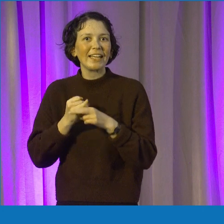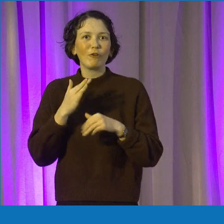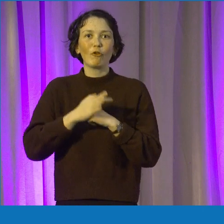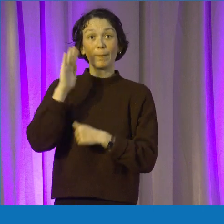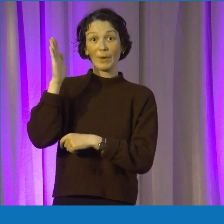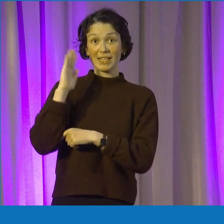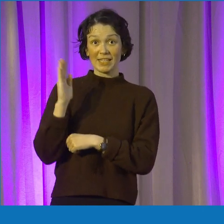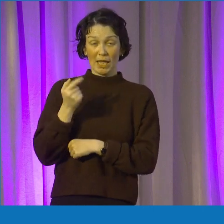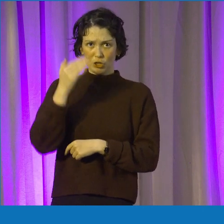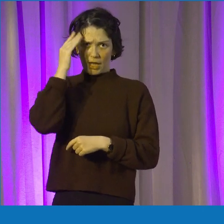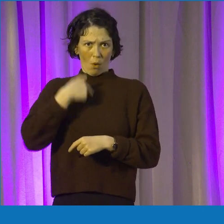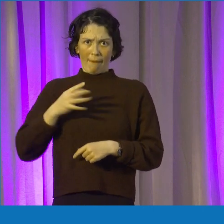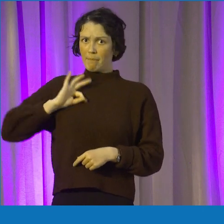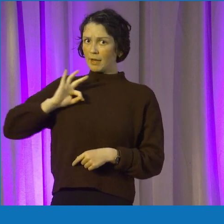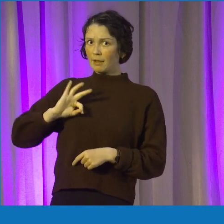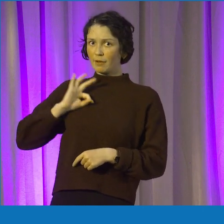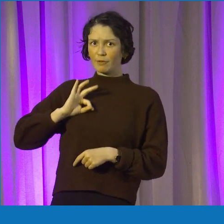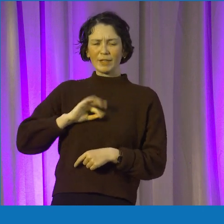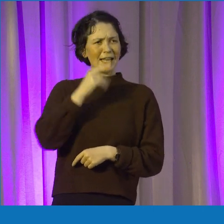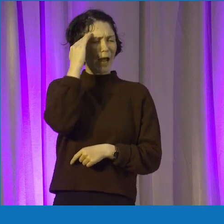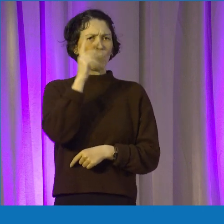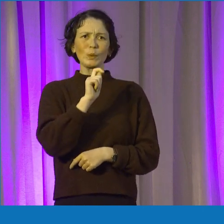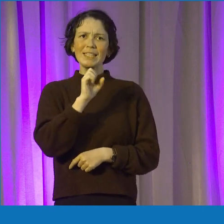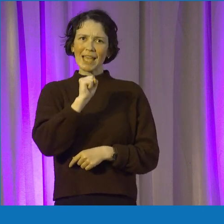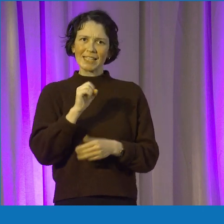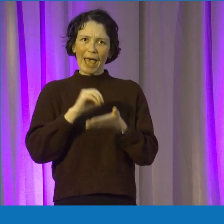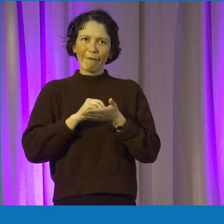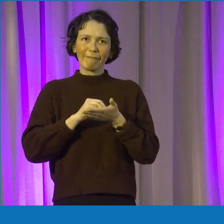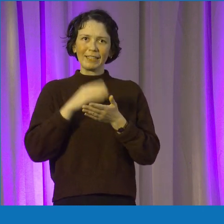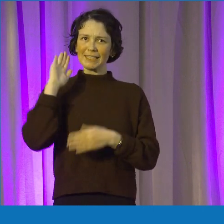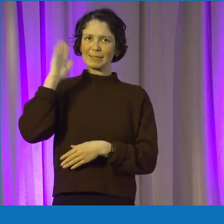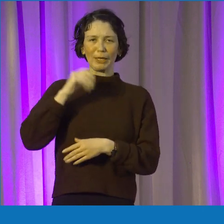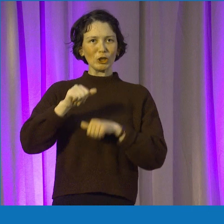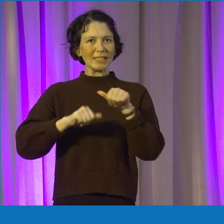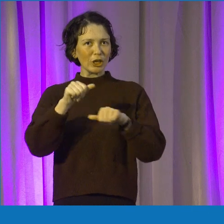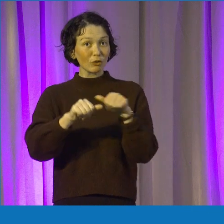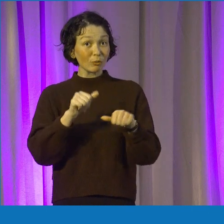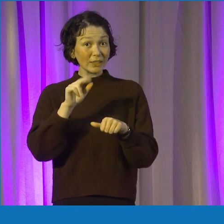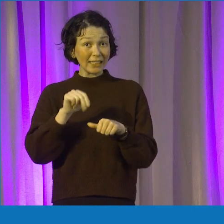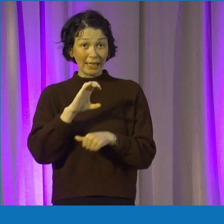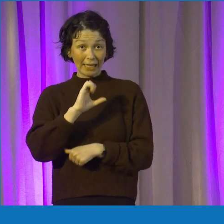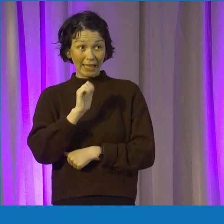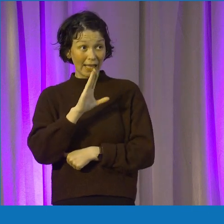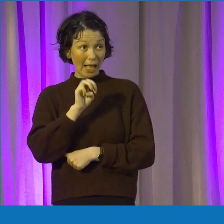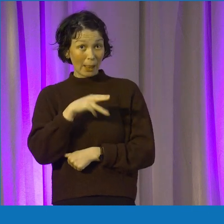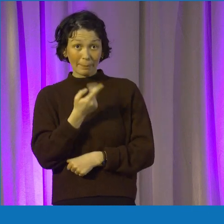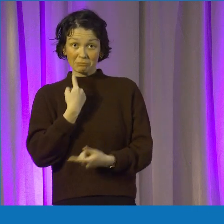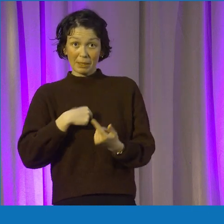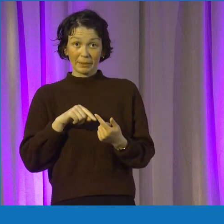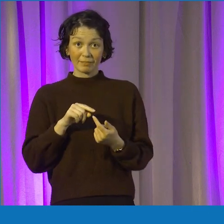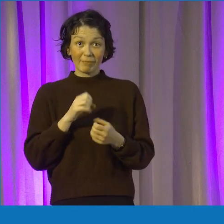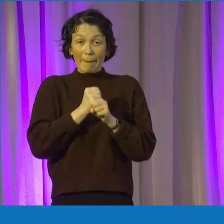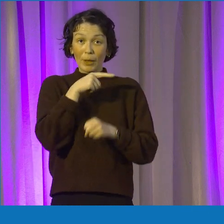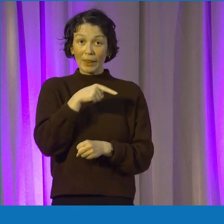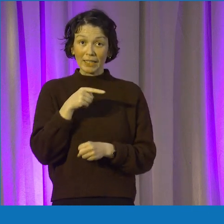you, Callum. I know you have the test speaker series. You have a lot of speakers who would come in throughout the year. Can you tell me a bit more about that? And if there were any guests that you'd want to